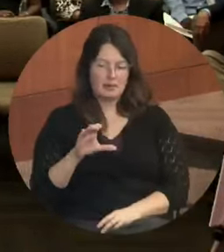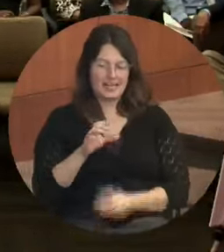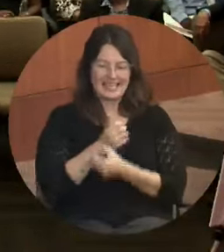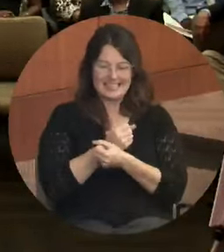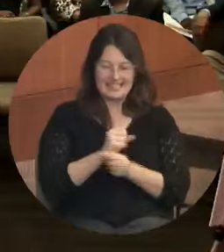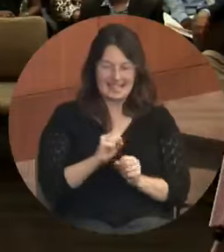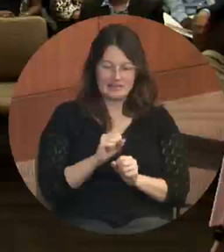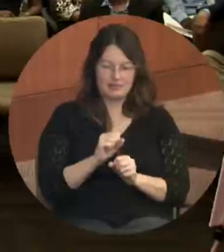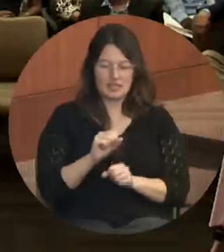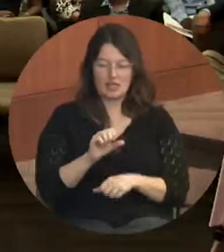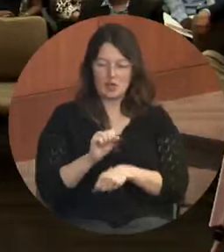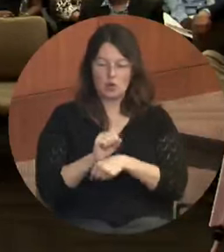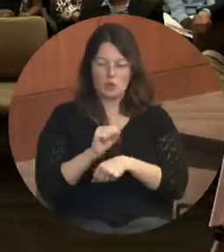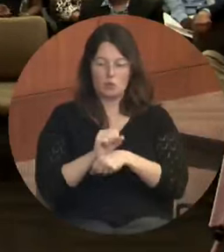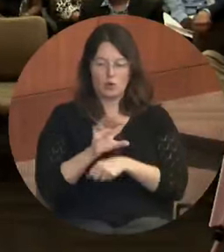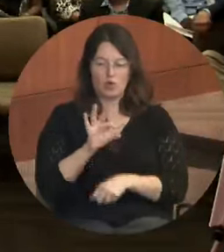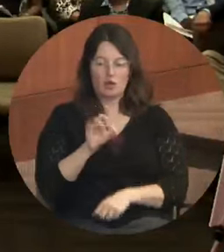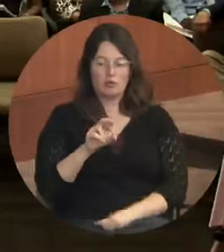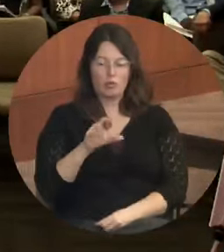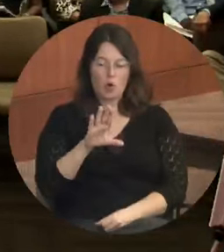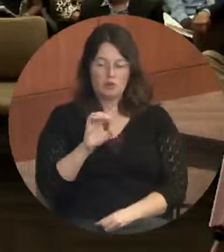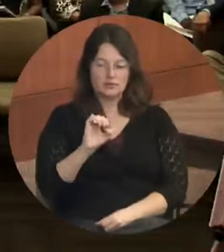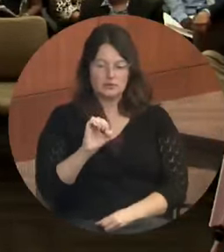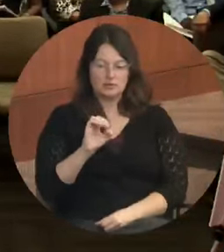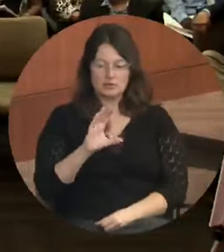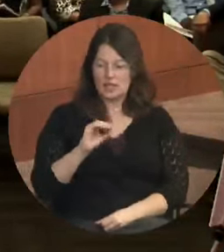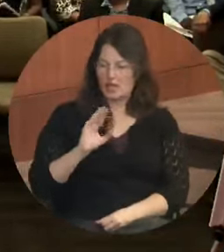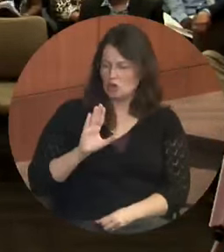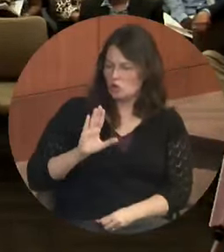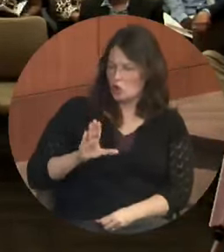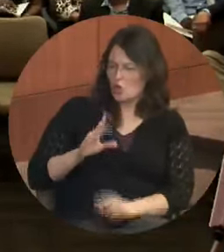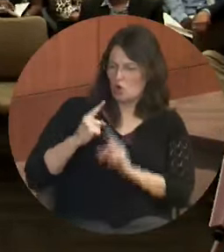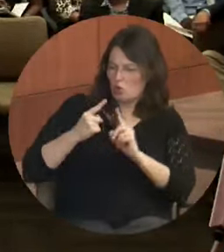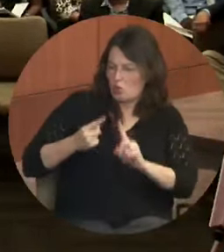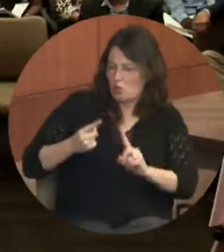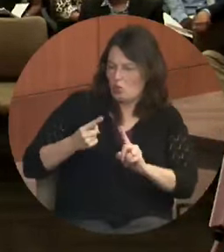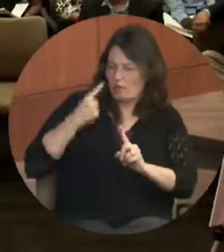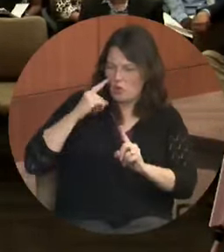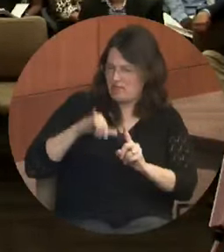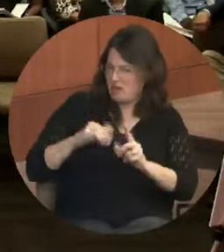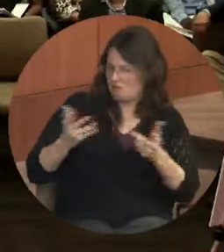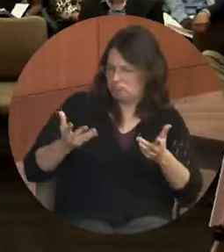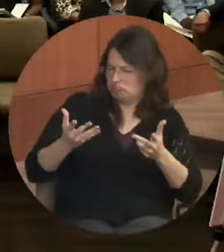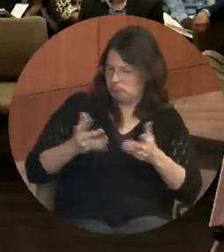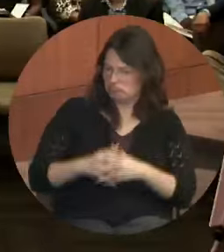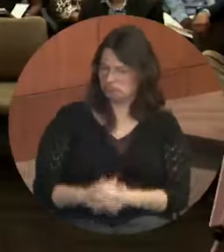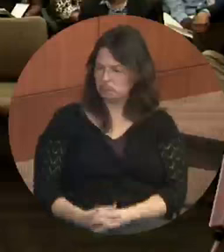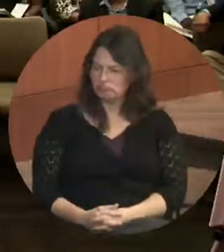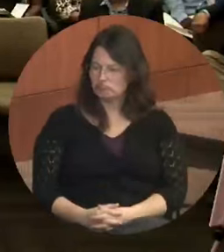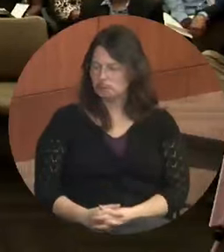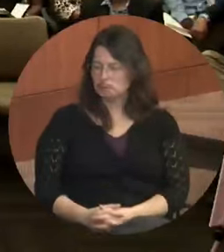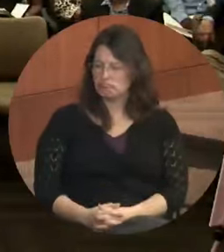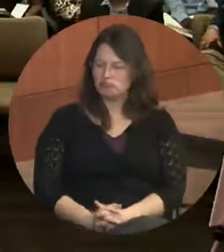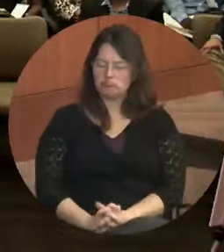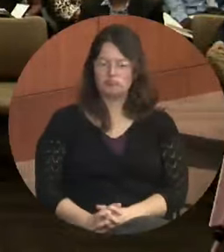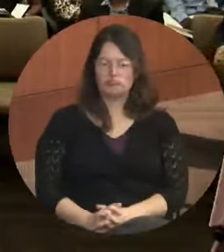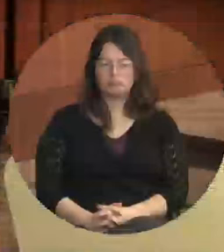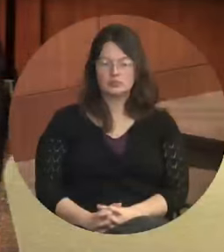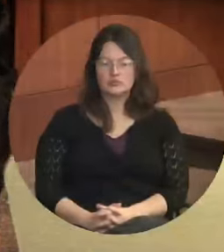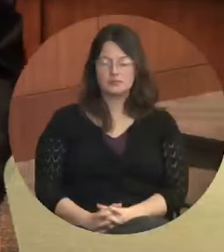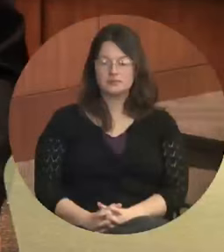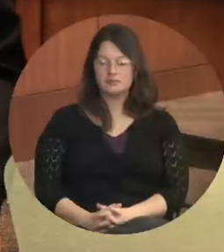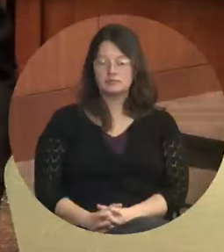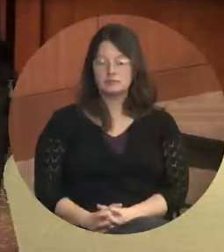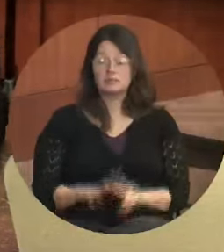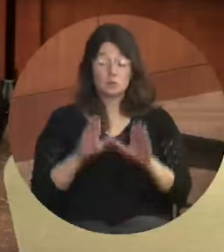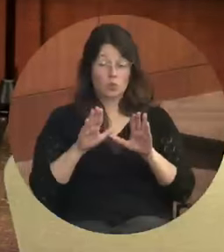and then what outcomes did you guys see happening with the increase of that? Great